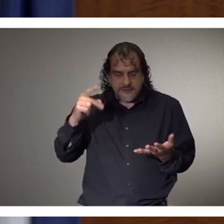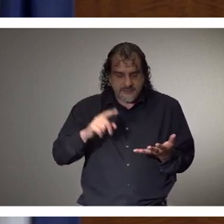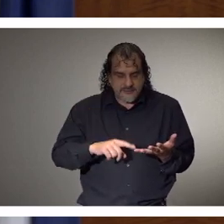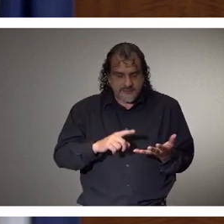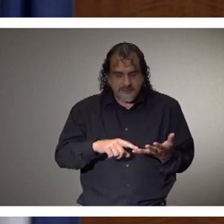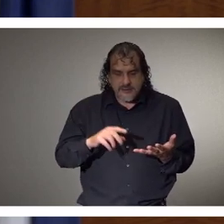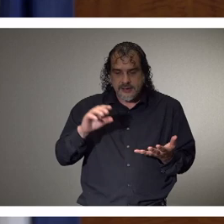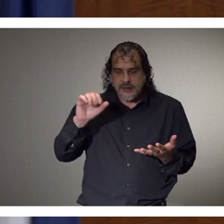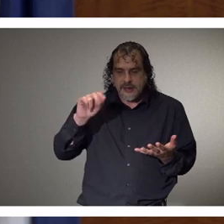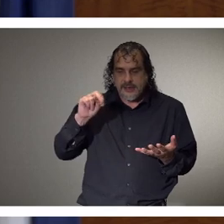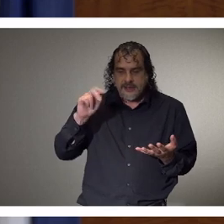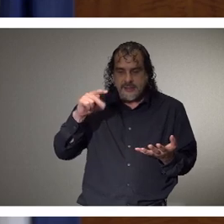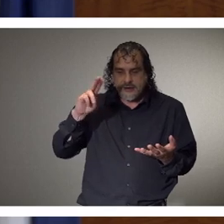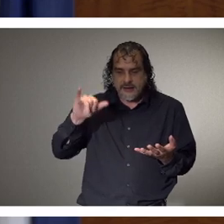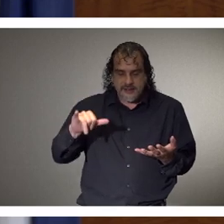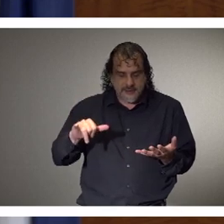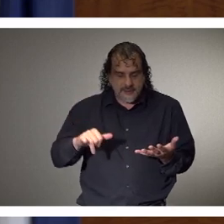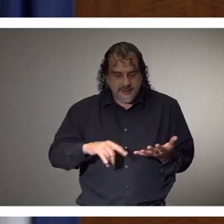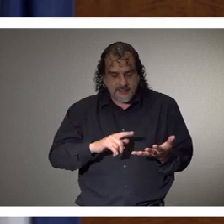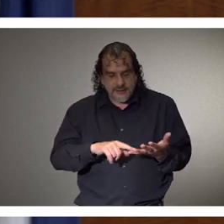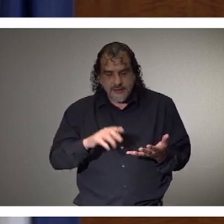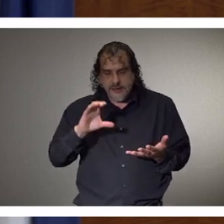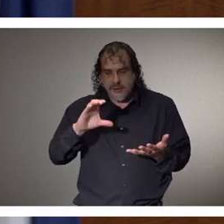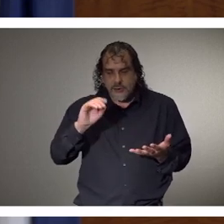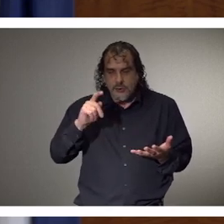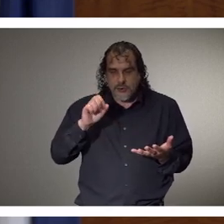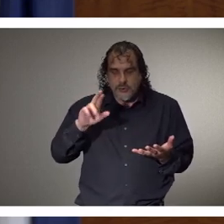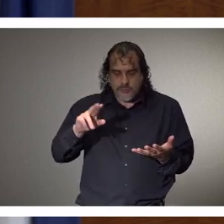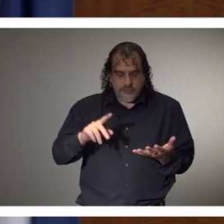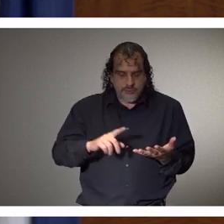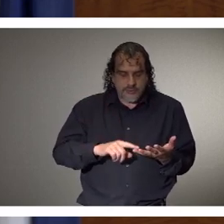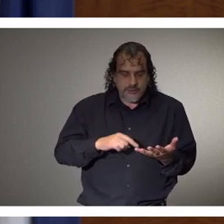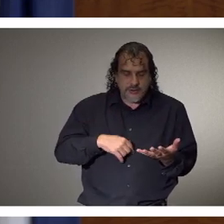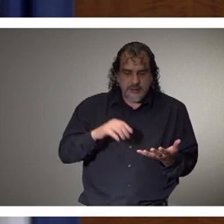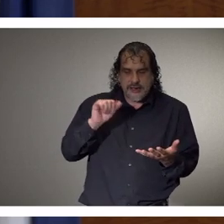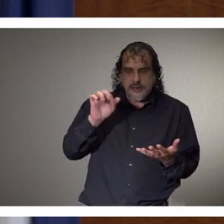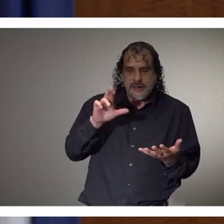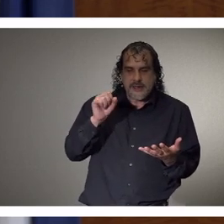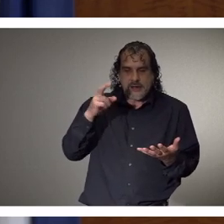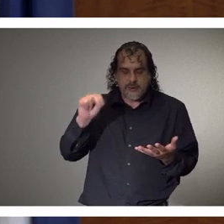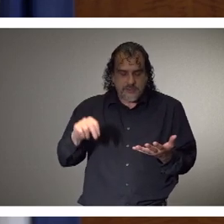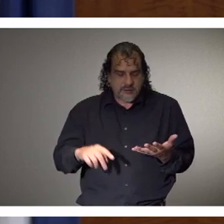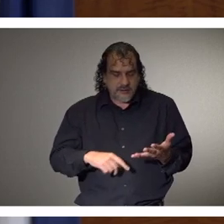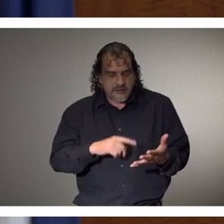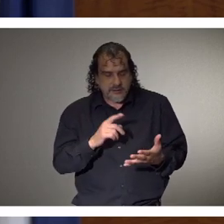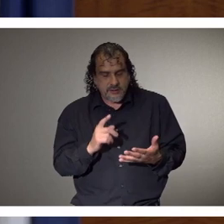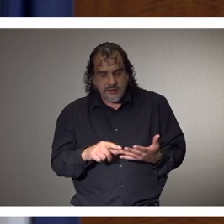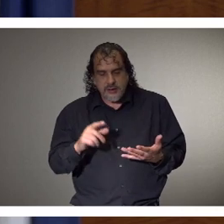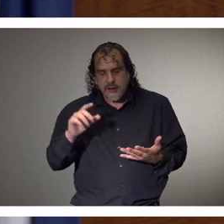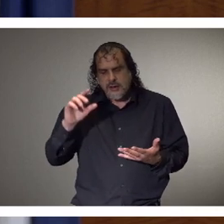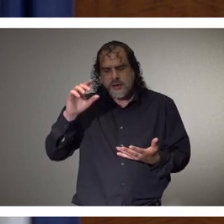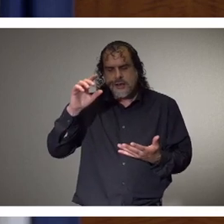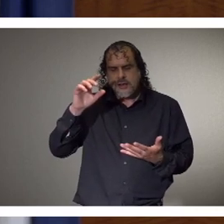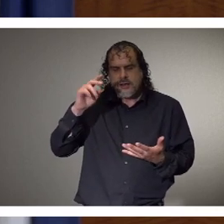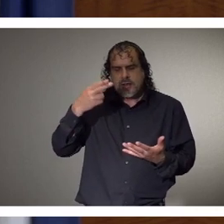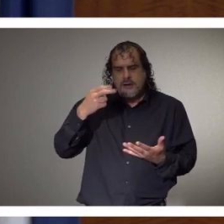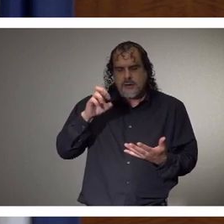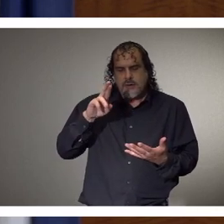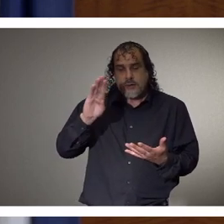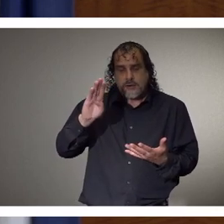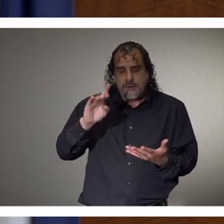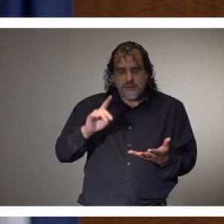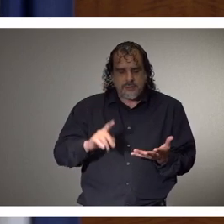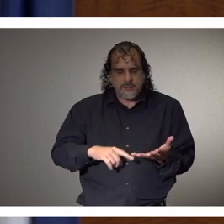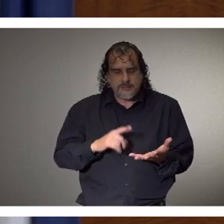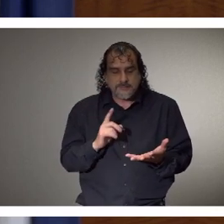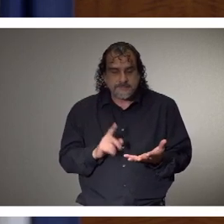White, Cooper Allgood, happy sweet 16th to Aaron Sanders. Earp Wyatt Porter turns four today,